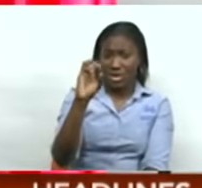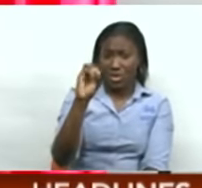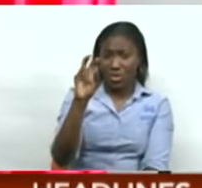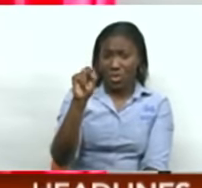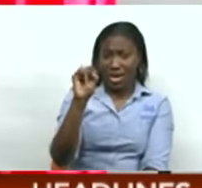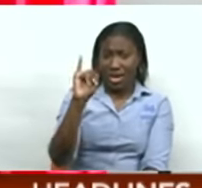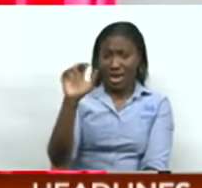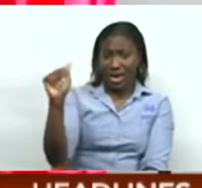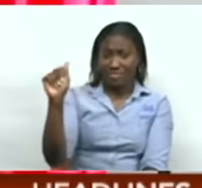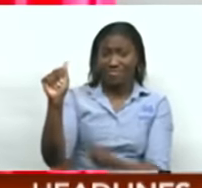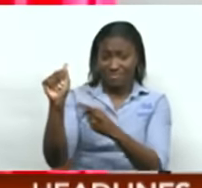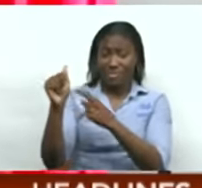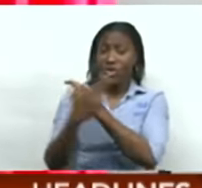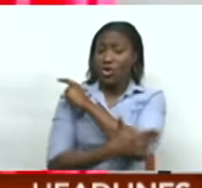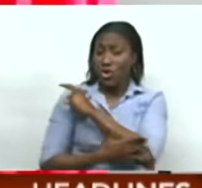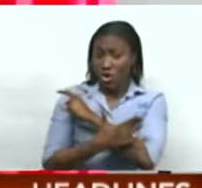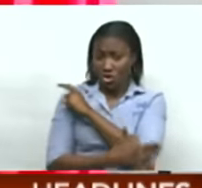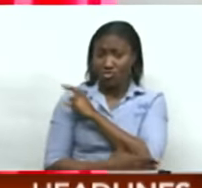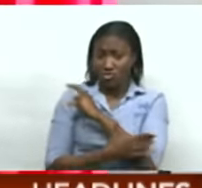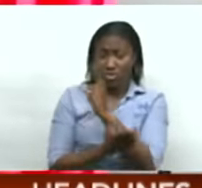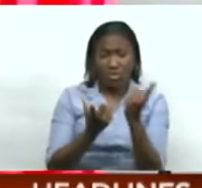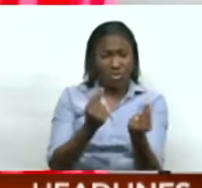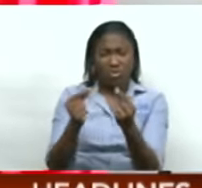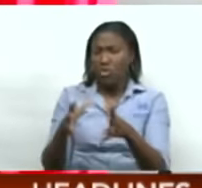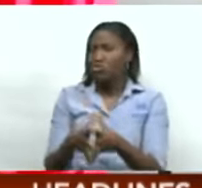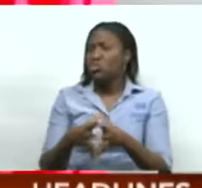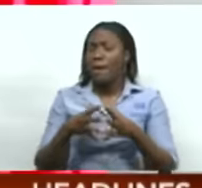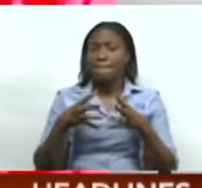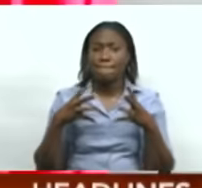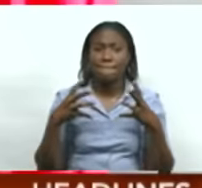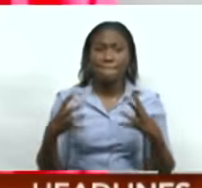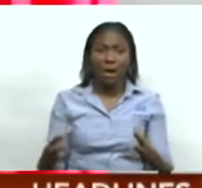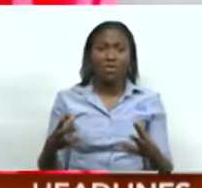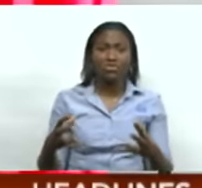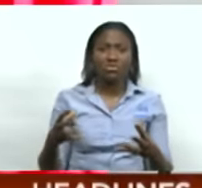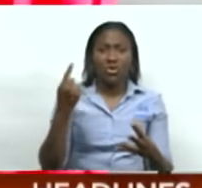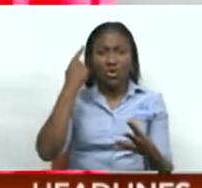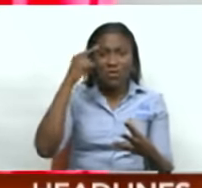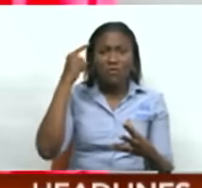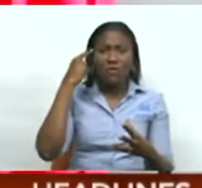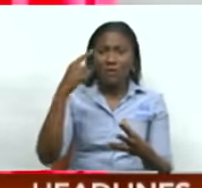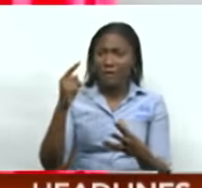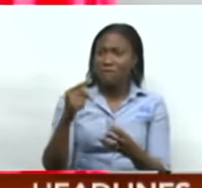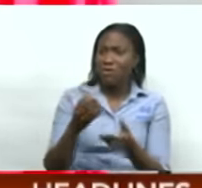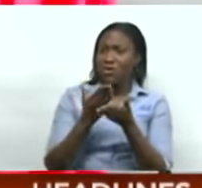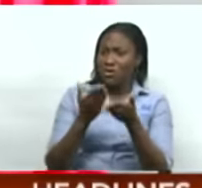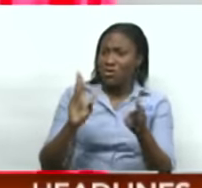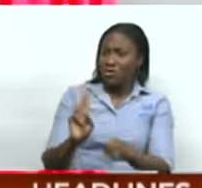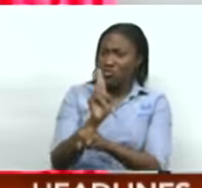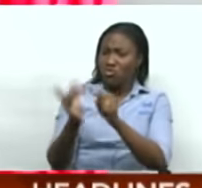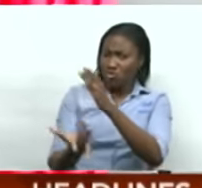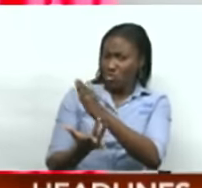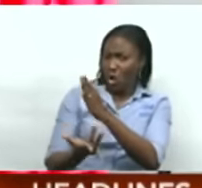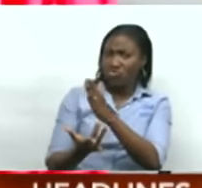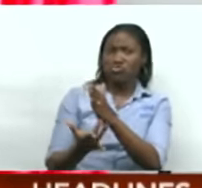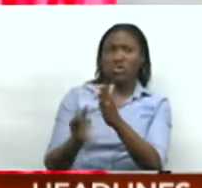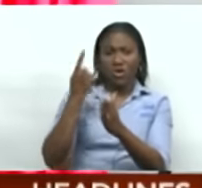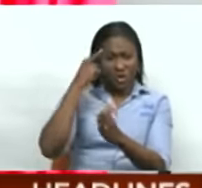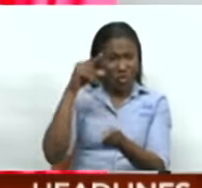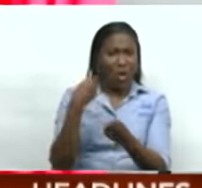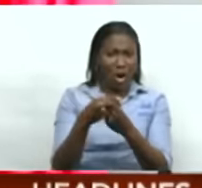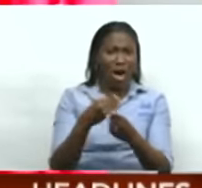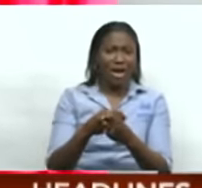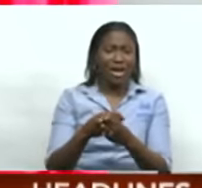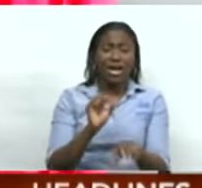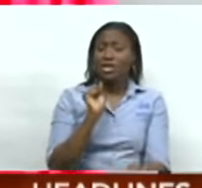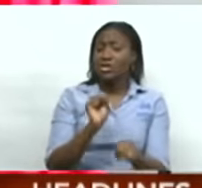one of the countries that has done so much in getting where we want to be using the modern technology. So